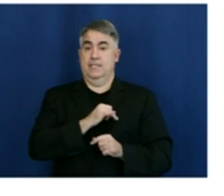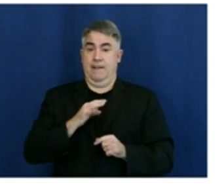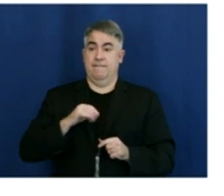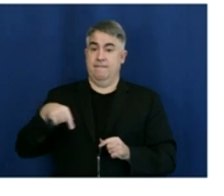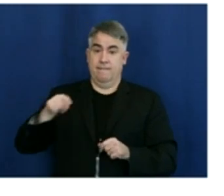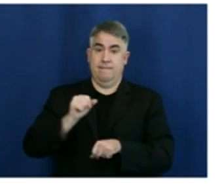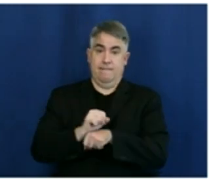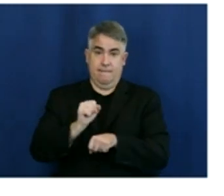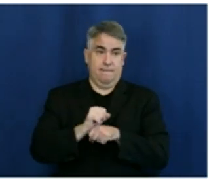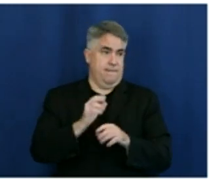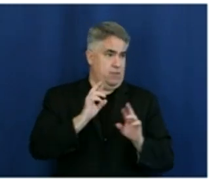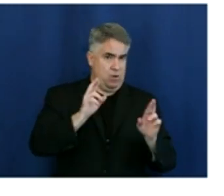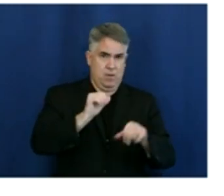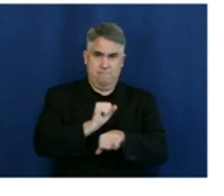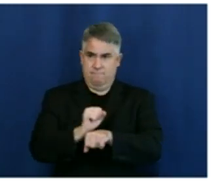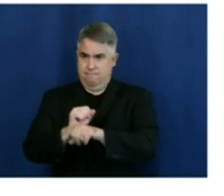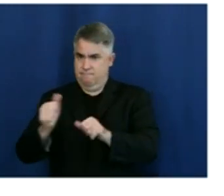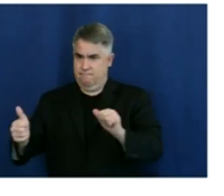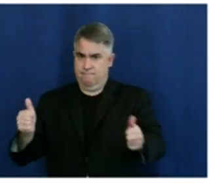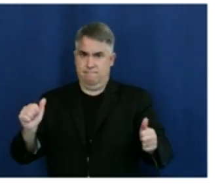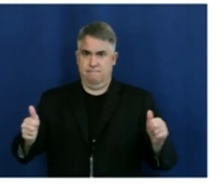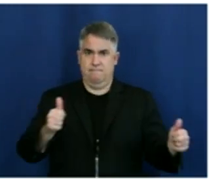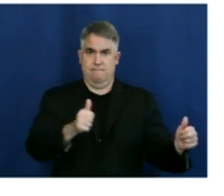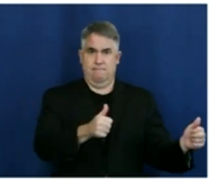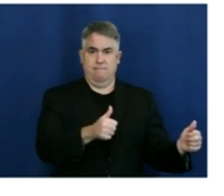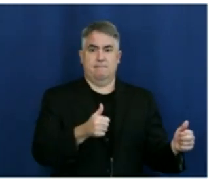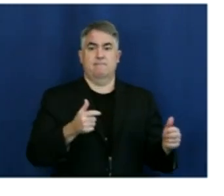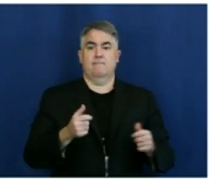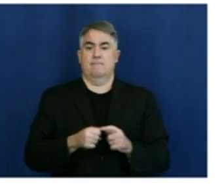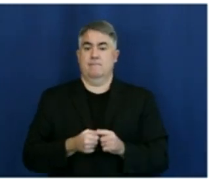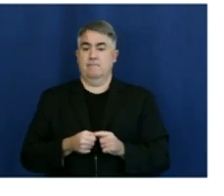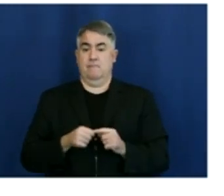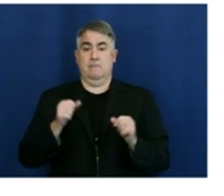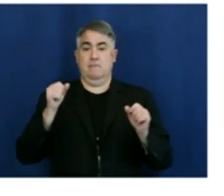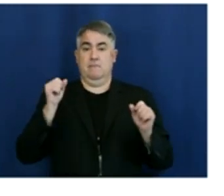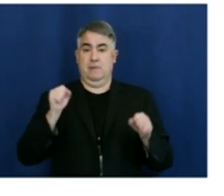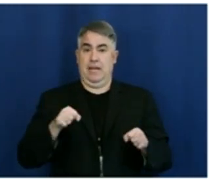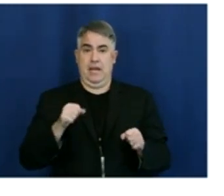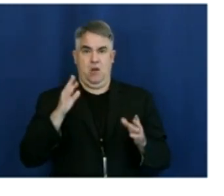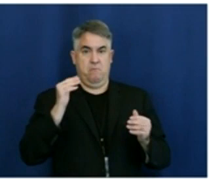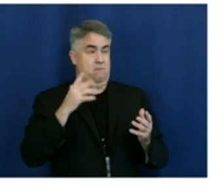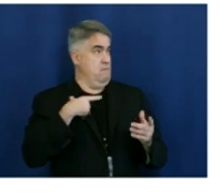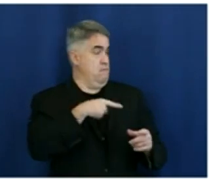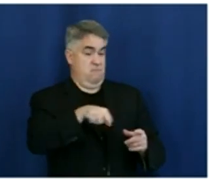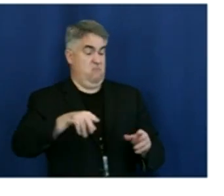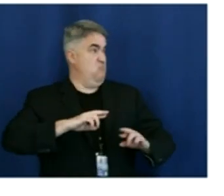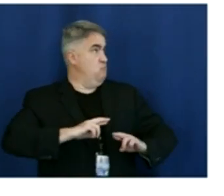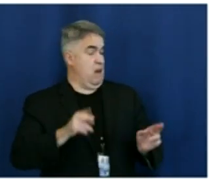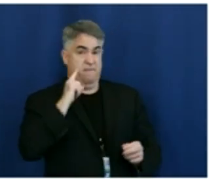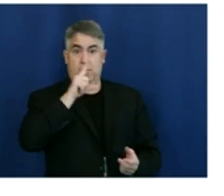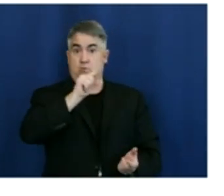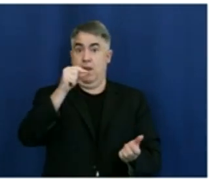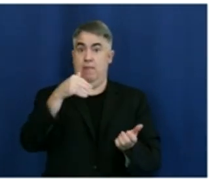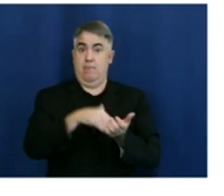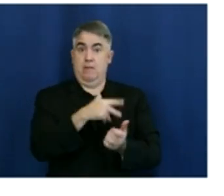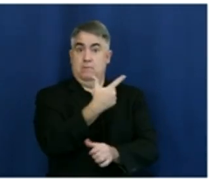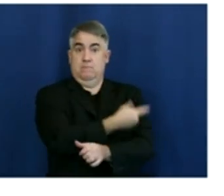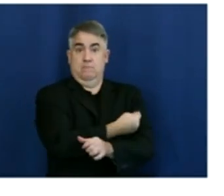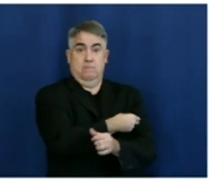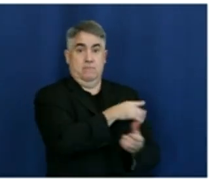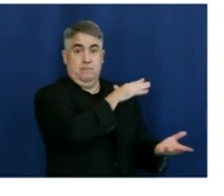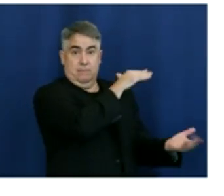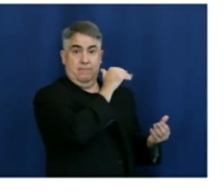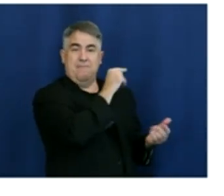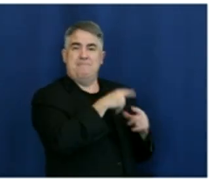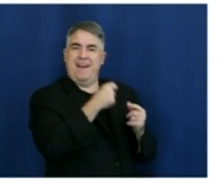double the capacity to administer vaccines that we actually have vaccines in place. Next slide. This is just